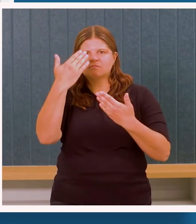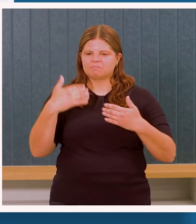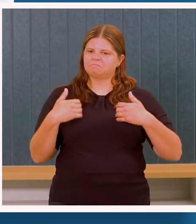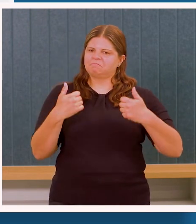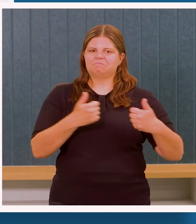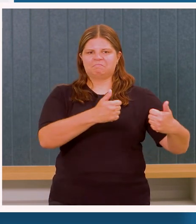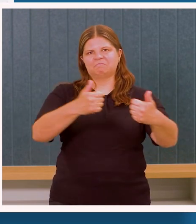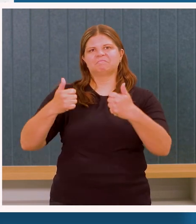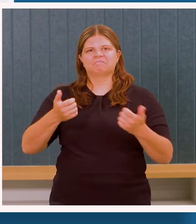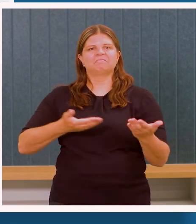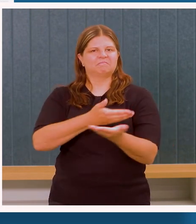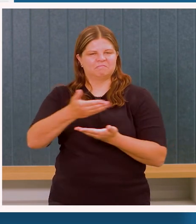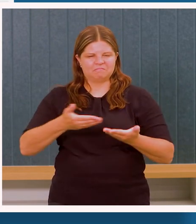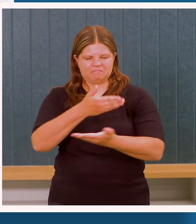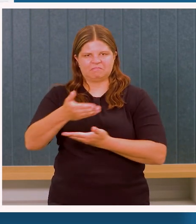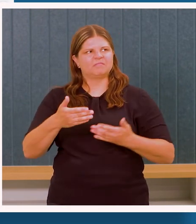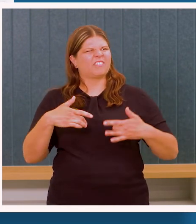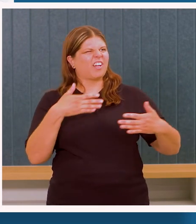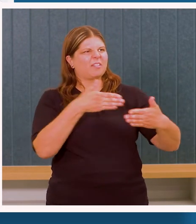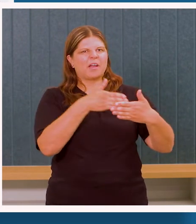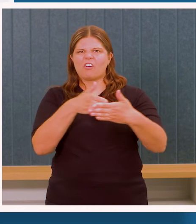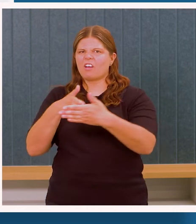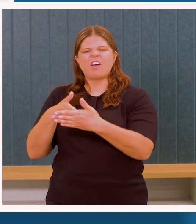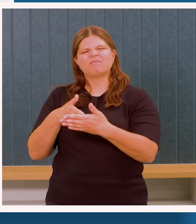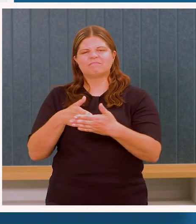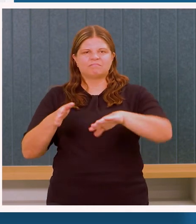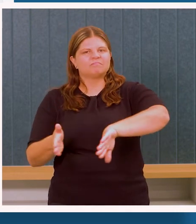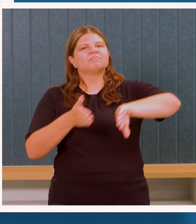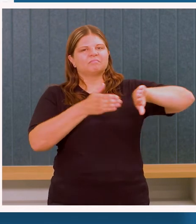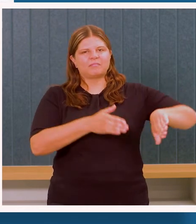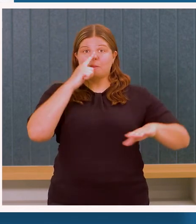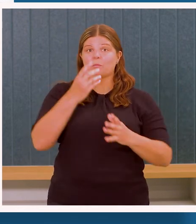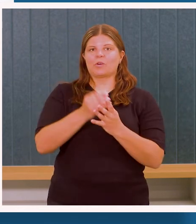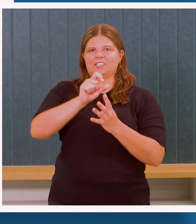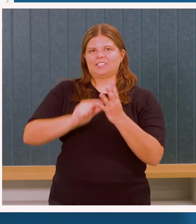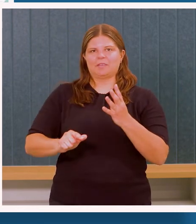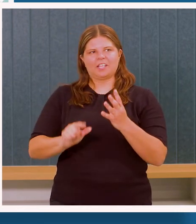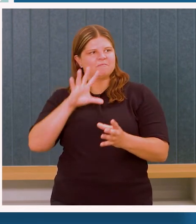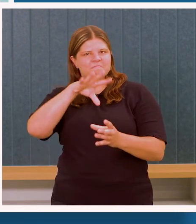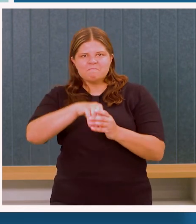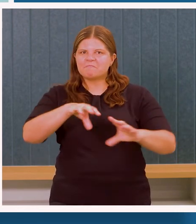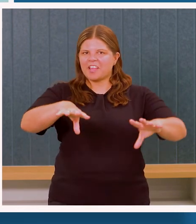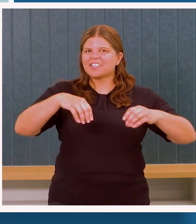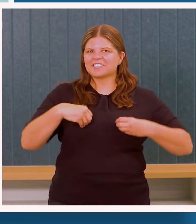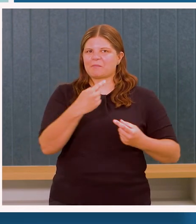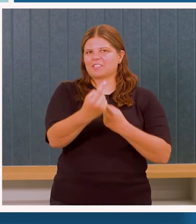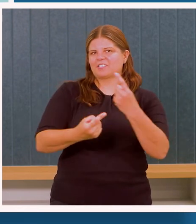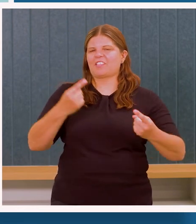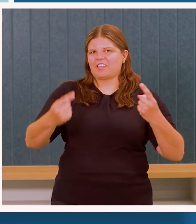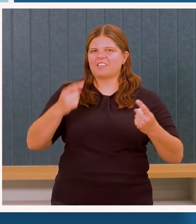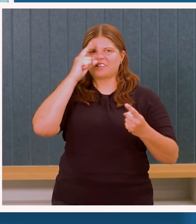where barriers are removed and people with disability are fully embraced and able to prosper.